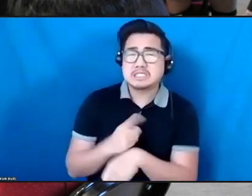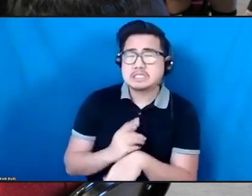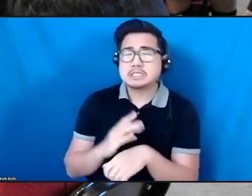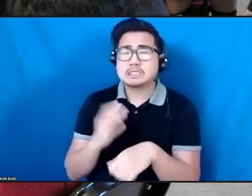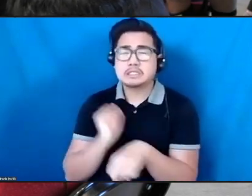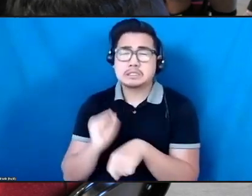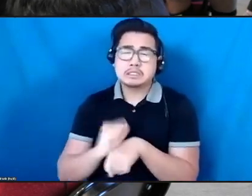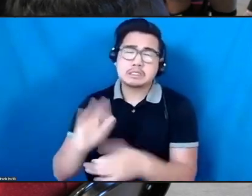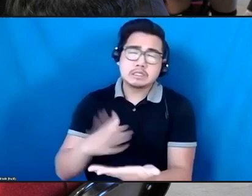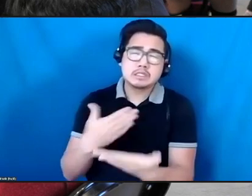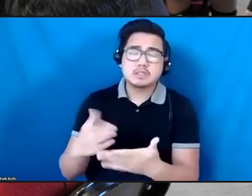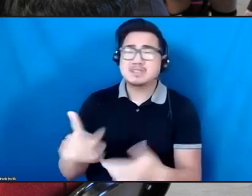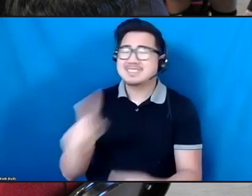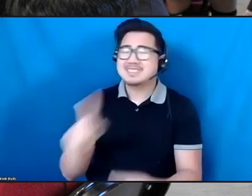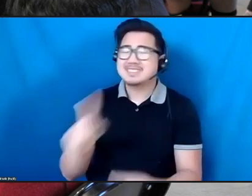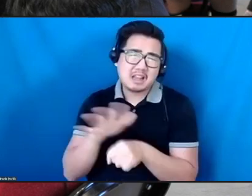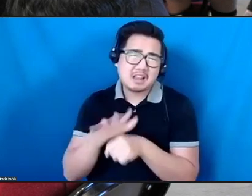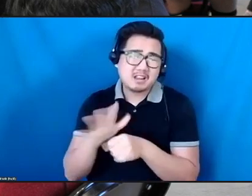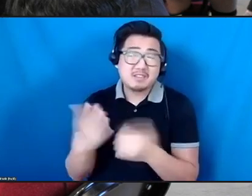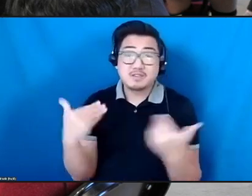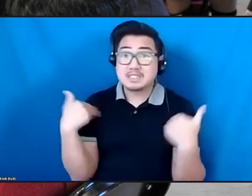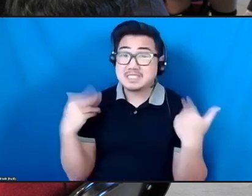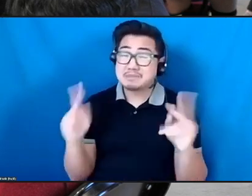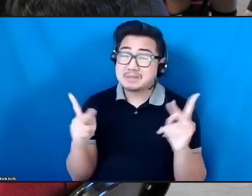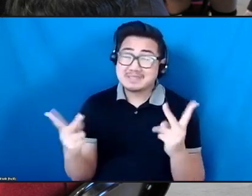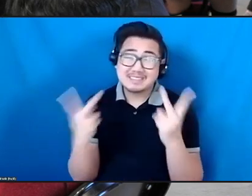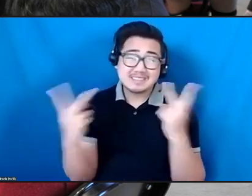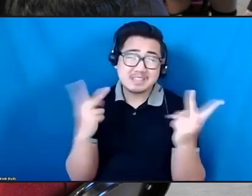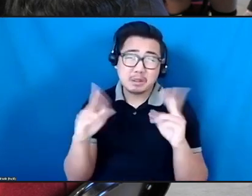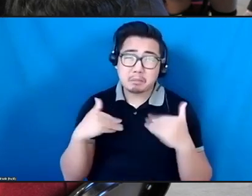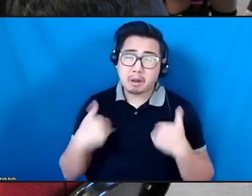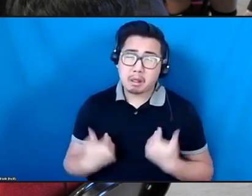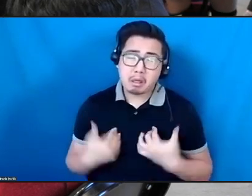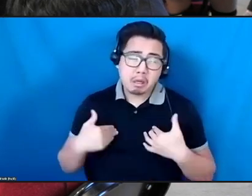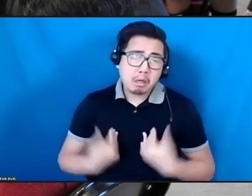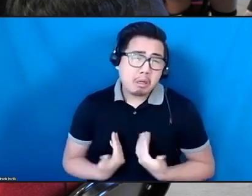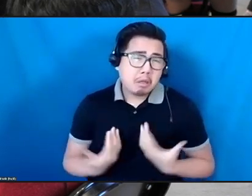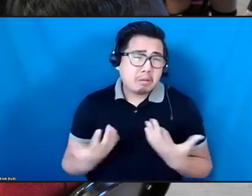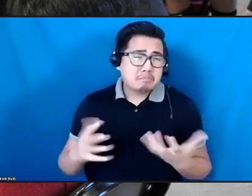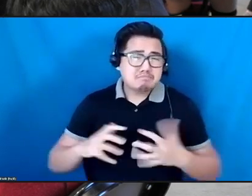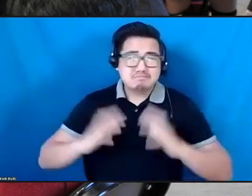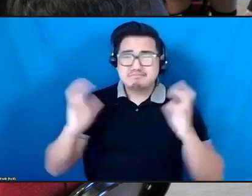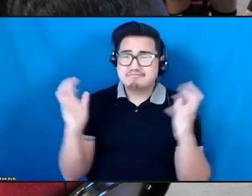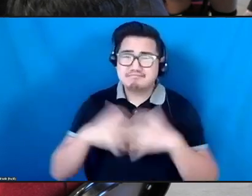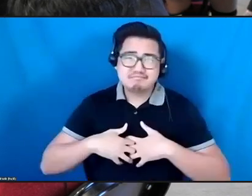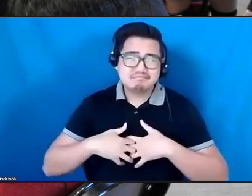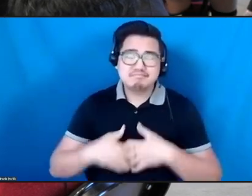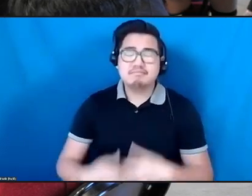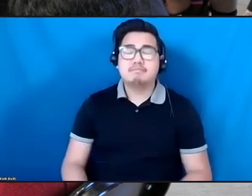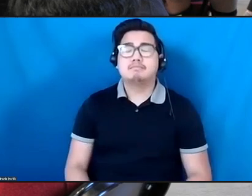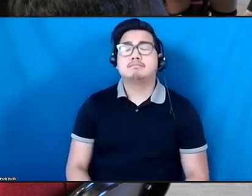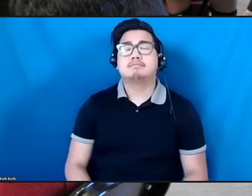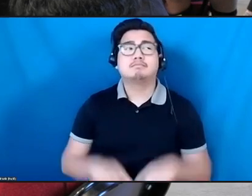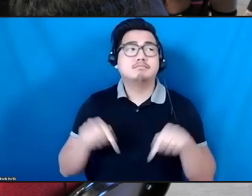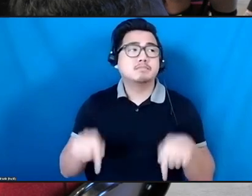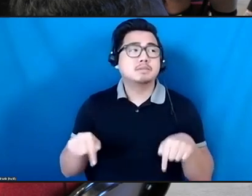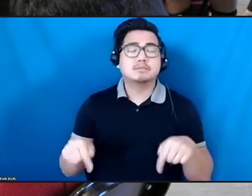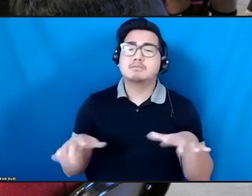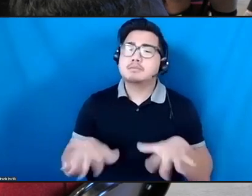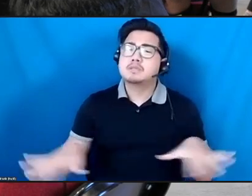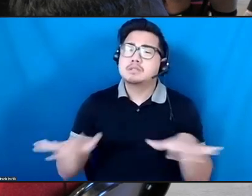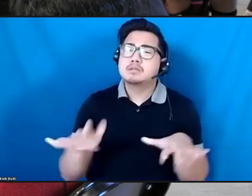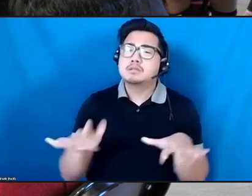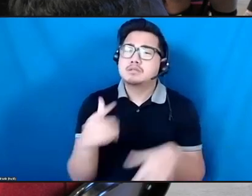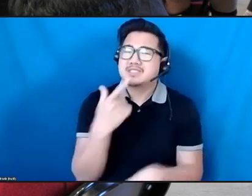quite frankly, think that the institutions are an interesting space with this because it does go back to that long-term